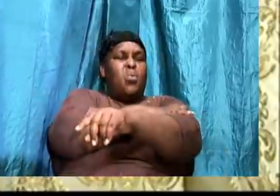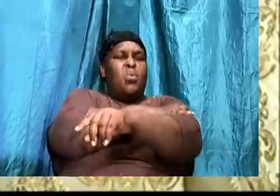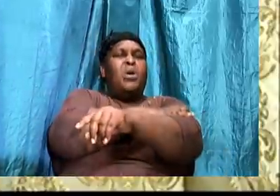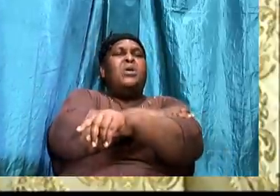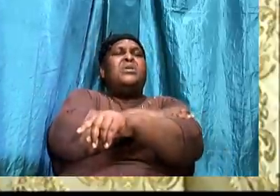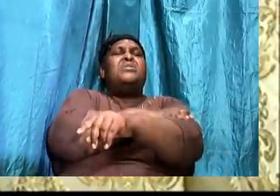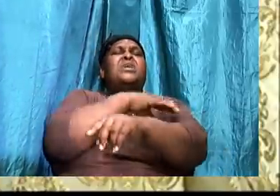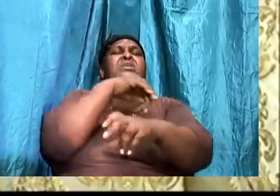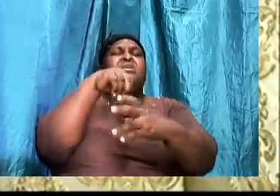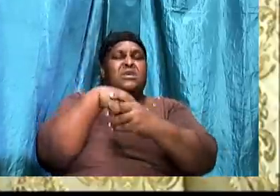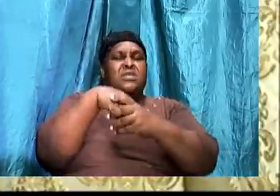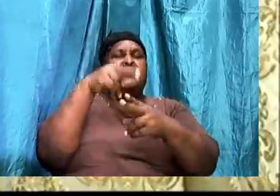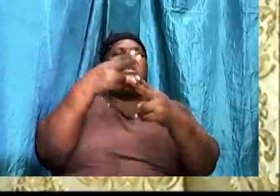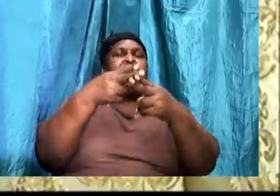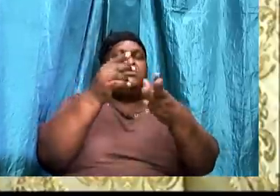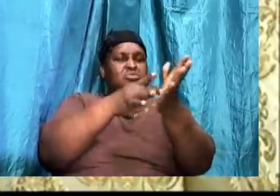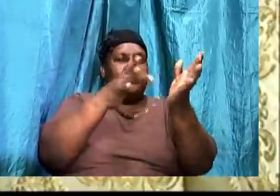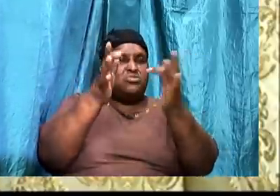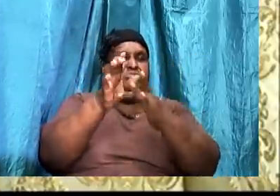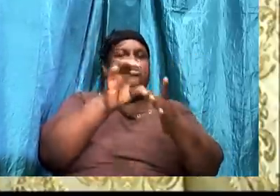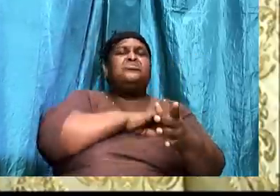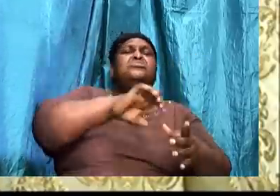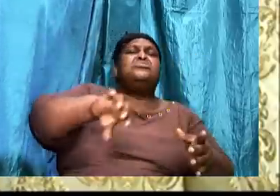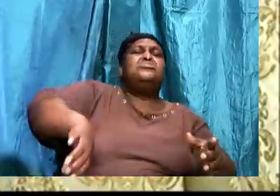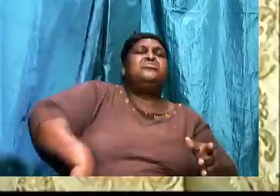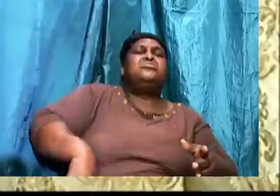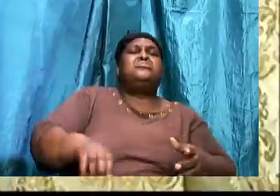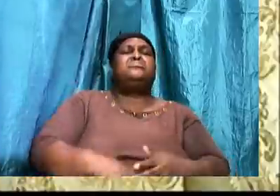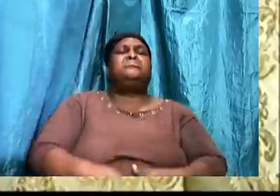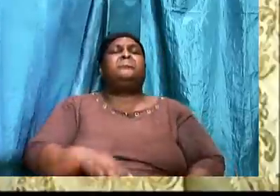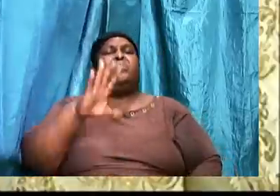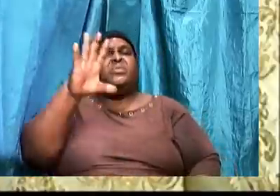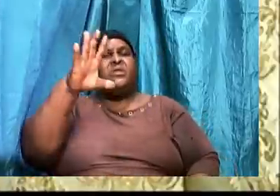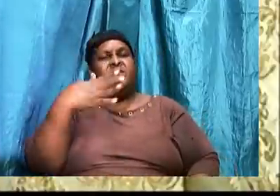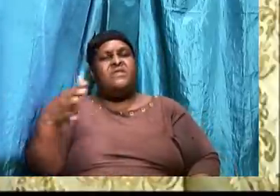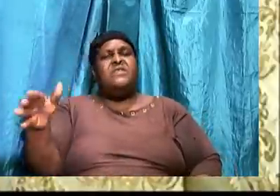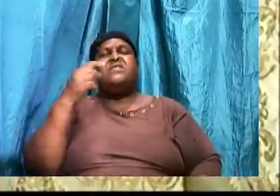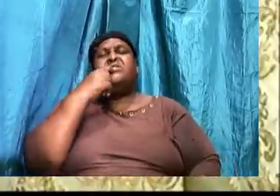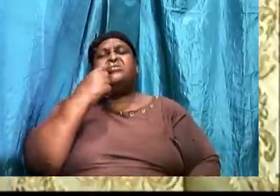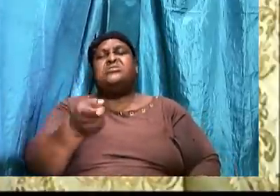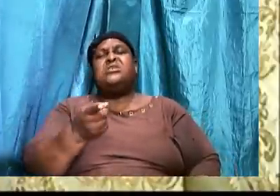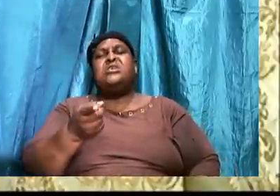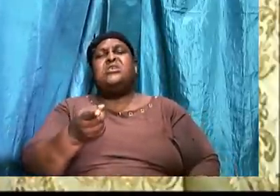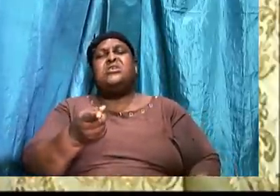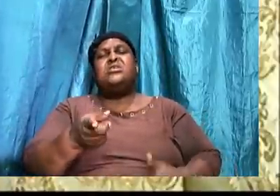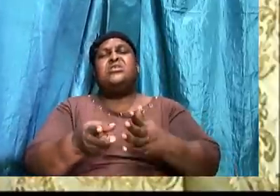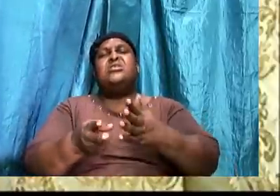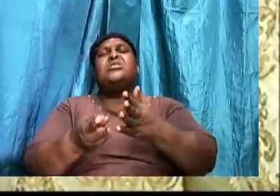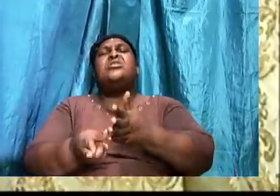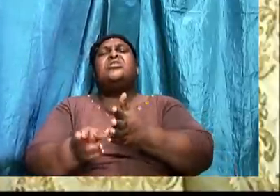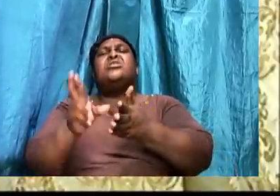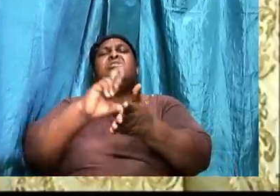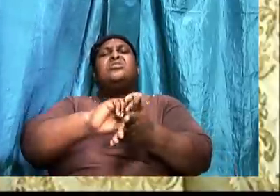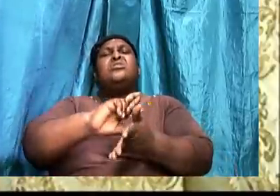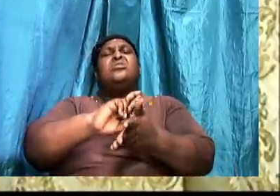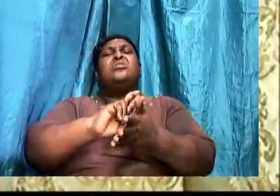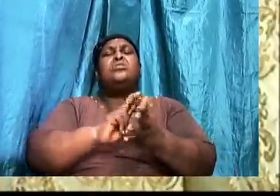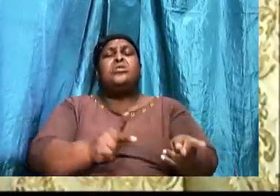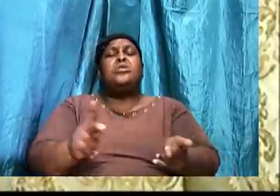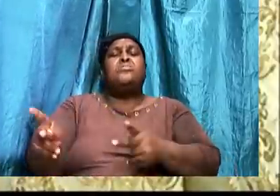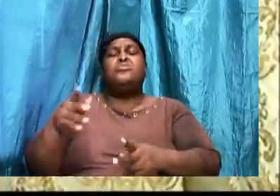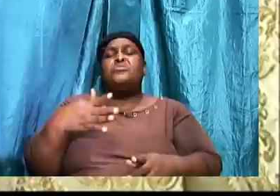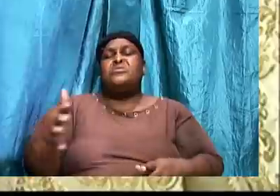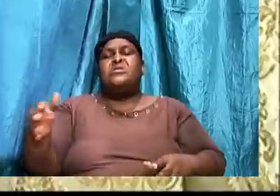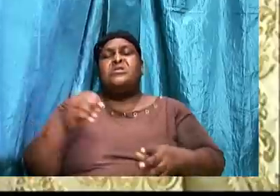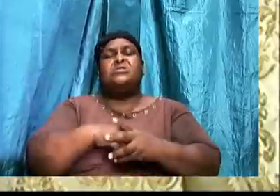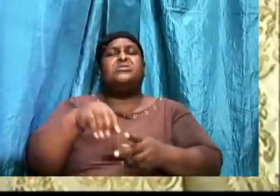name of Jesus Christ. The fifth thing that we said is that we should put things in the mind that